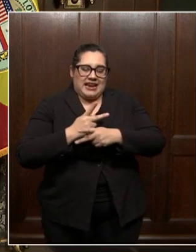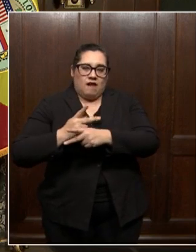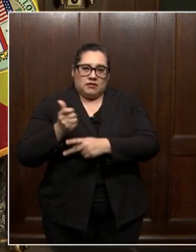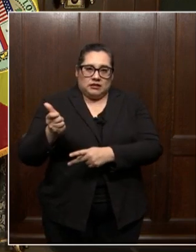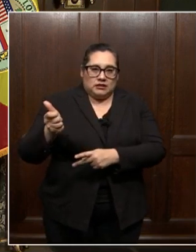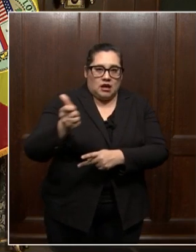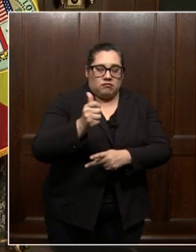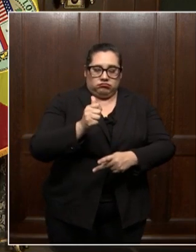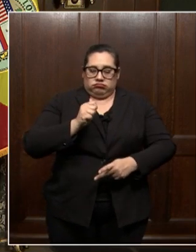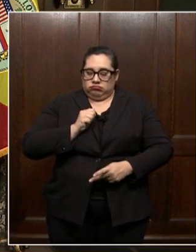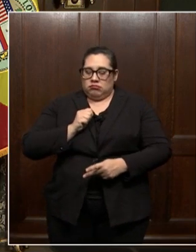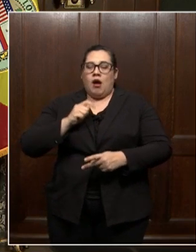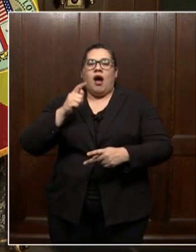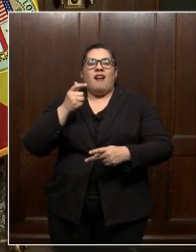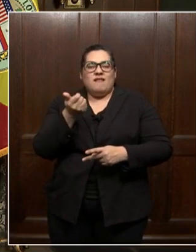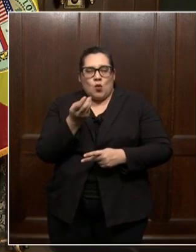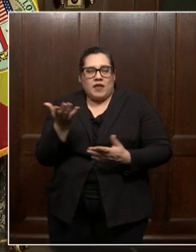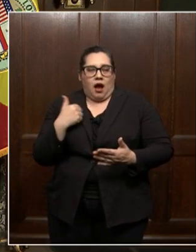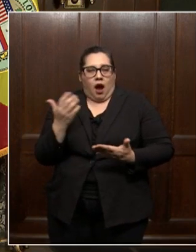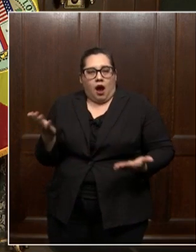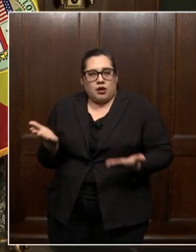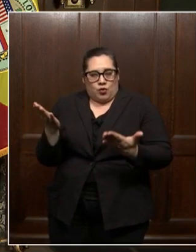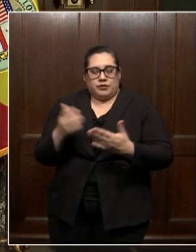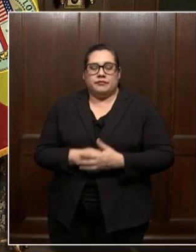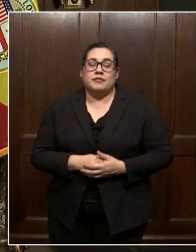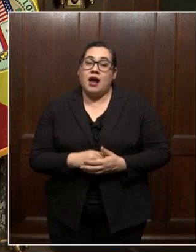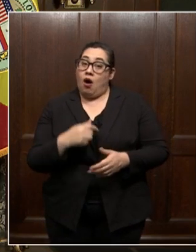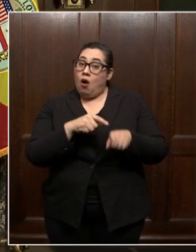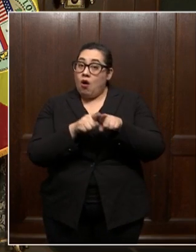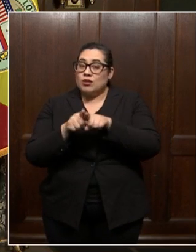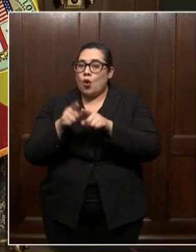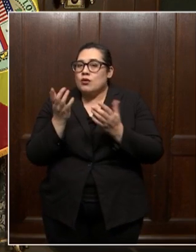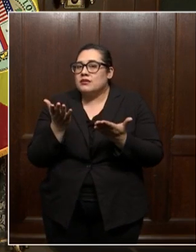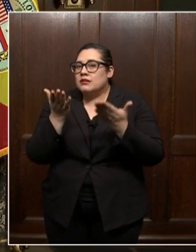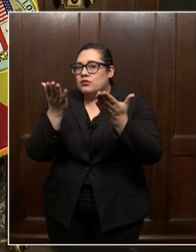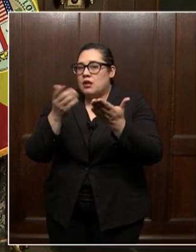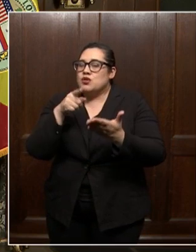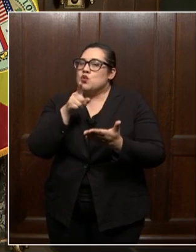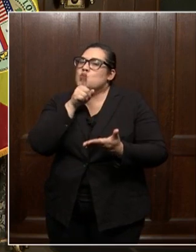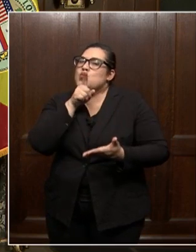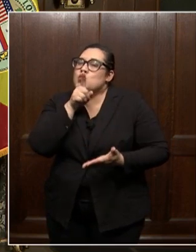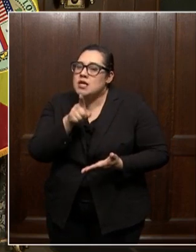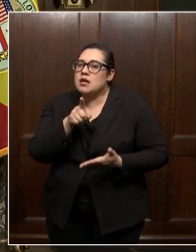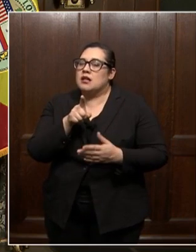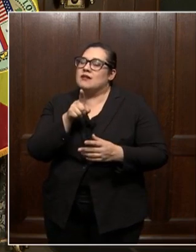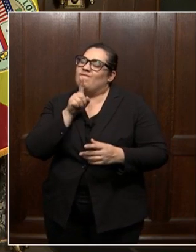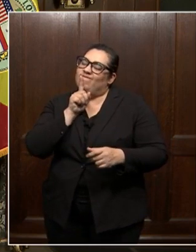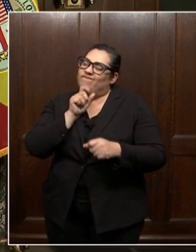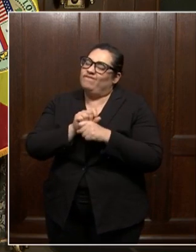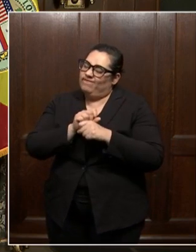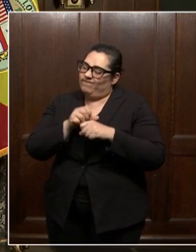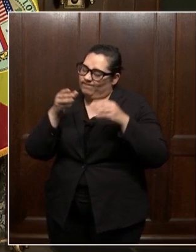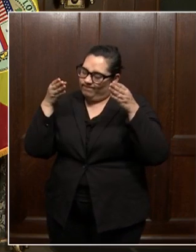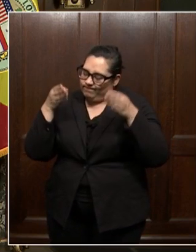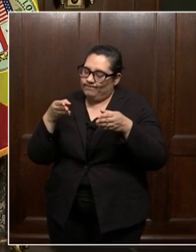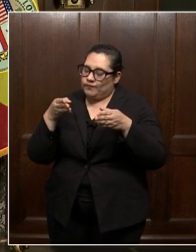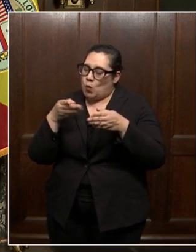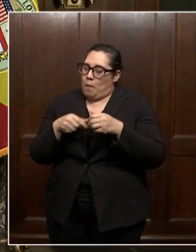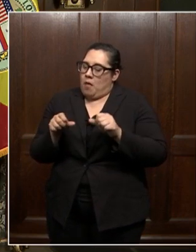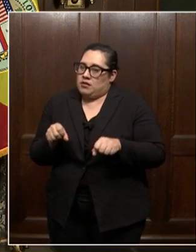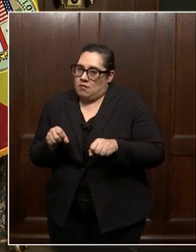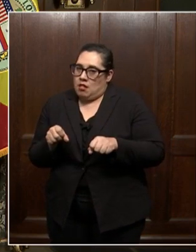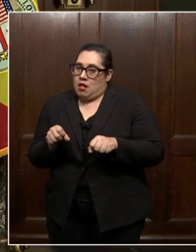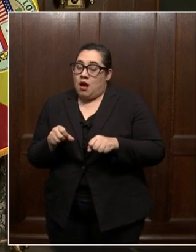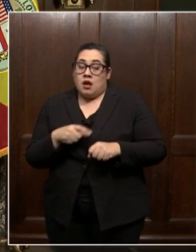ourselves, here are a few things I encourage you to do. And I also suggest that you be realistic because what might look right